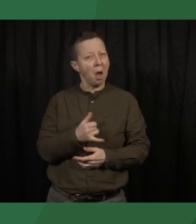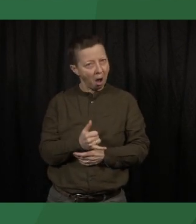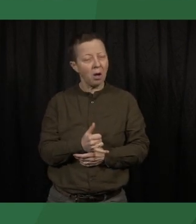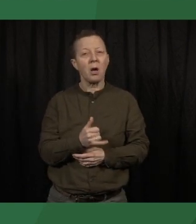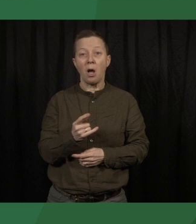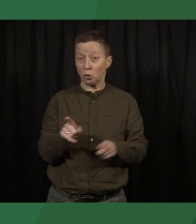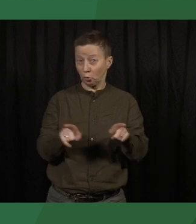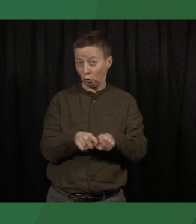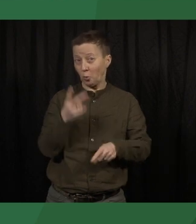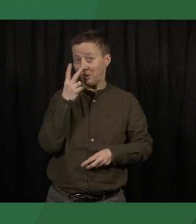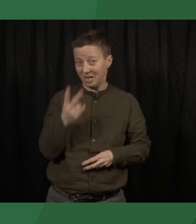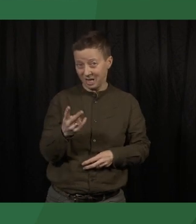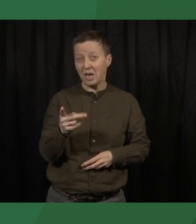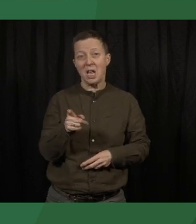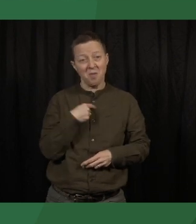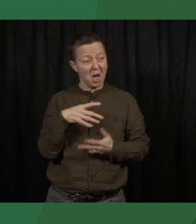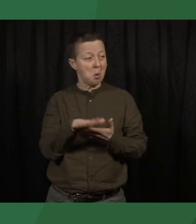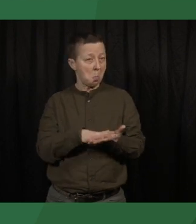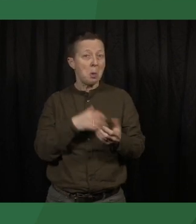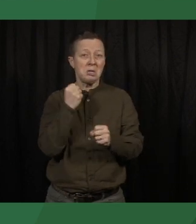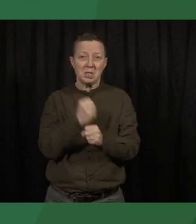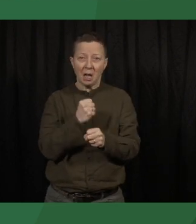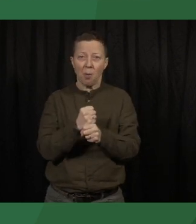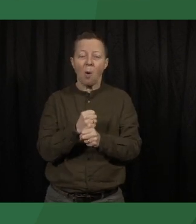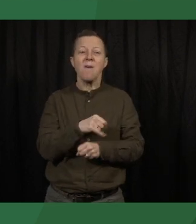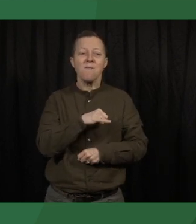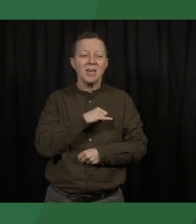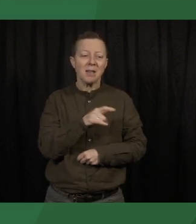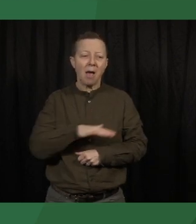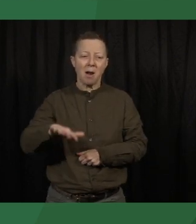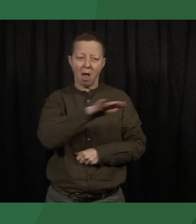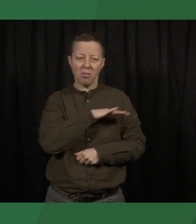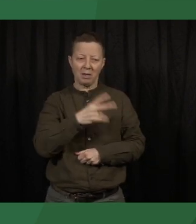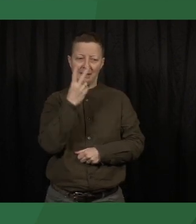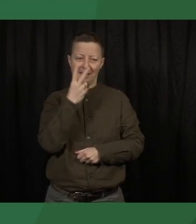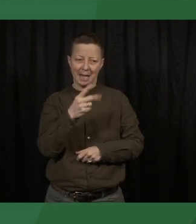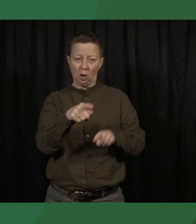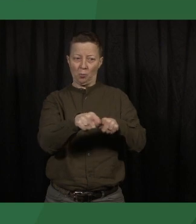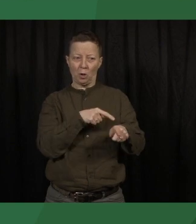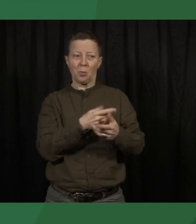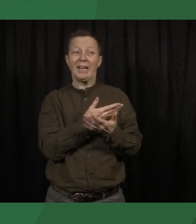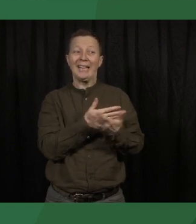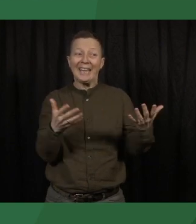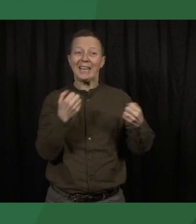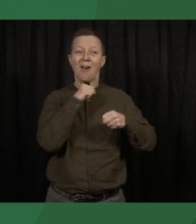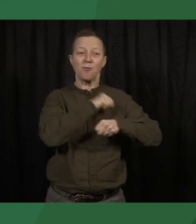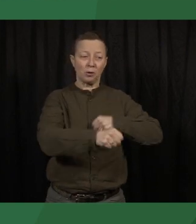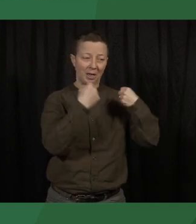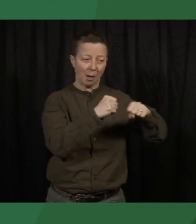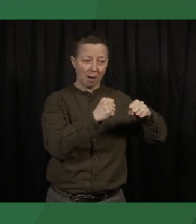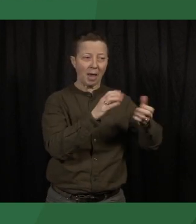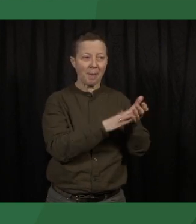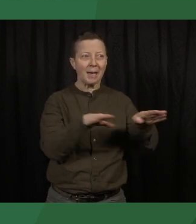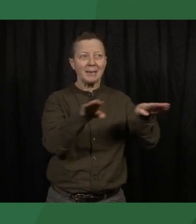So as you can see, we're quite certain that once a country sees the start of a nonviolent campaign with democratic